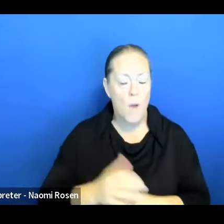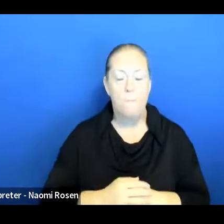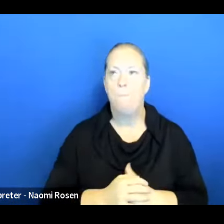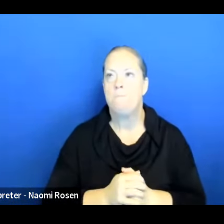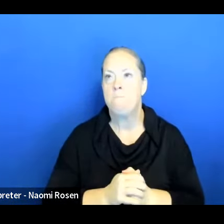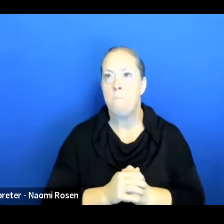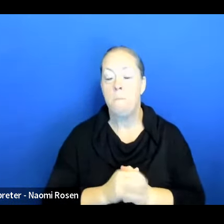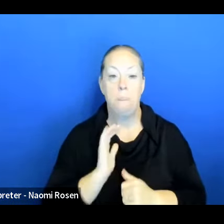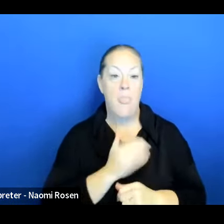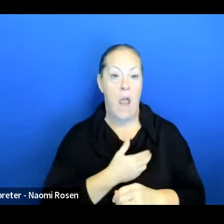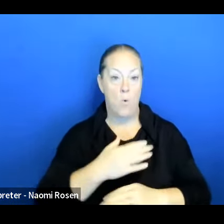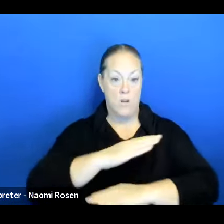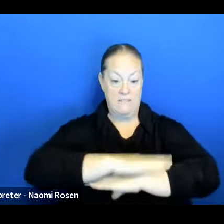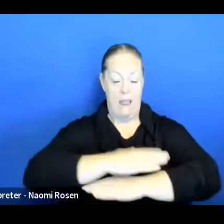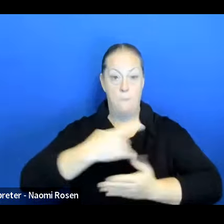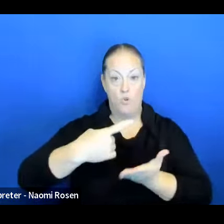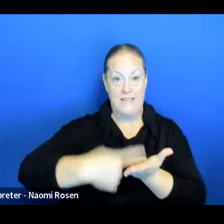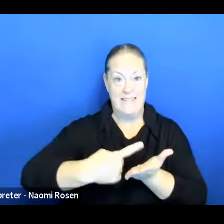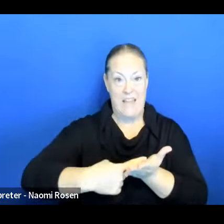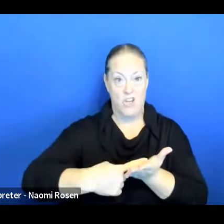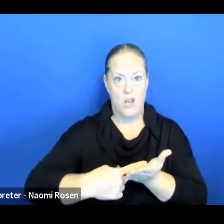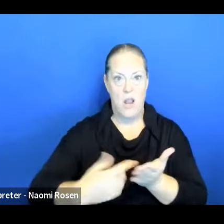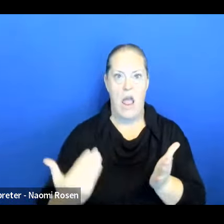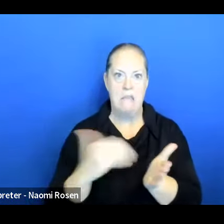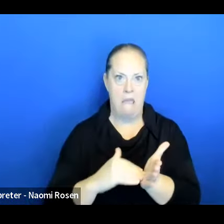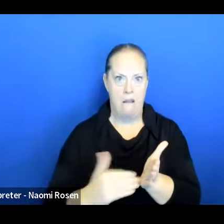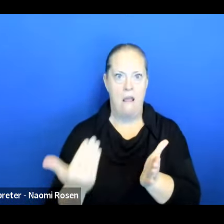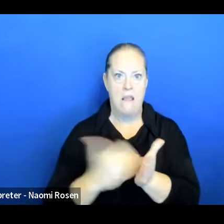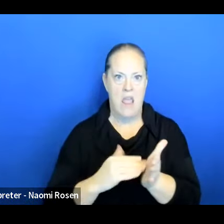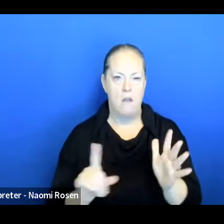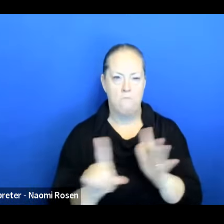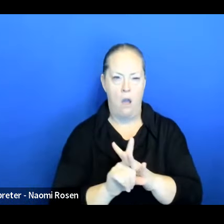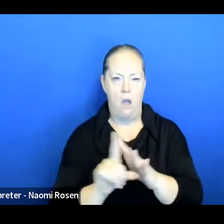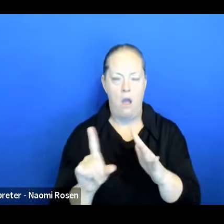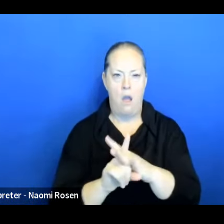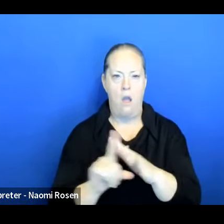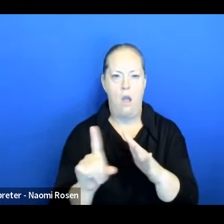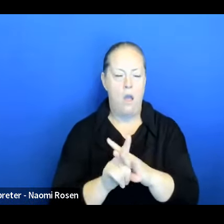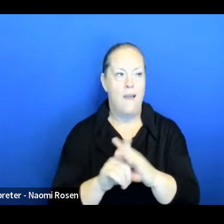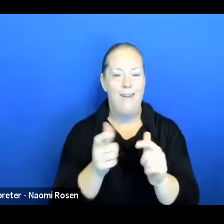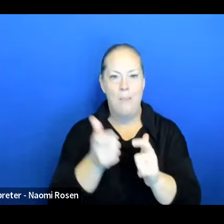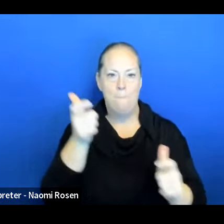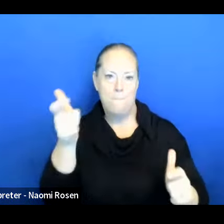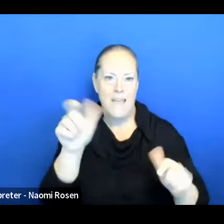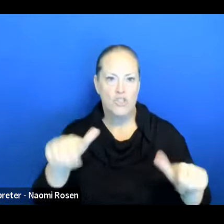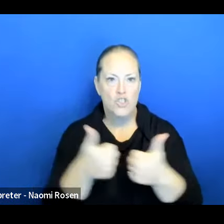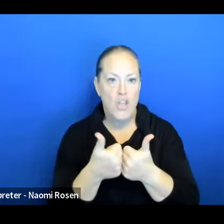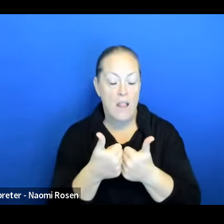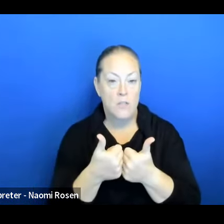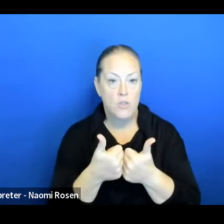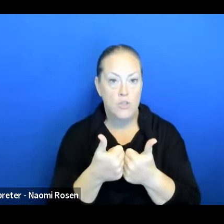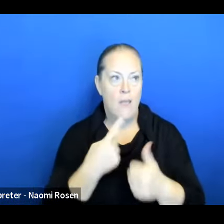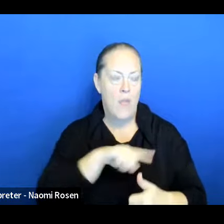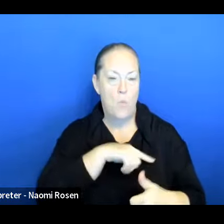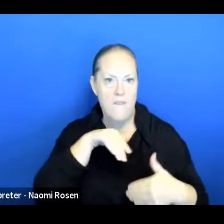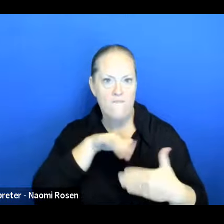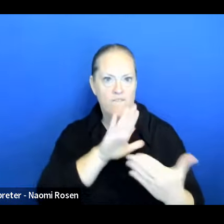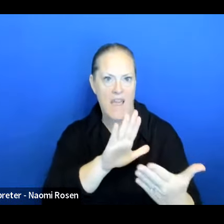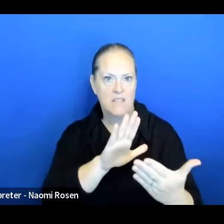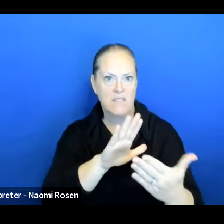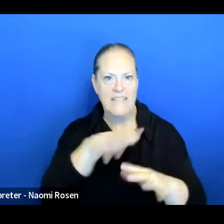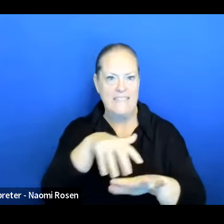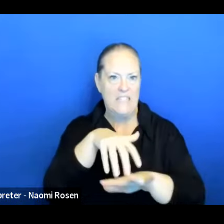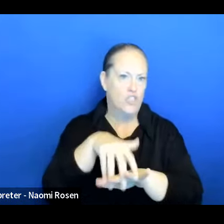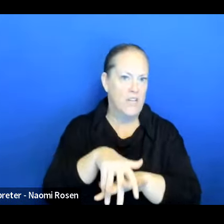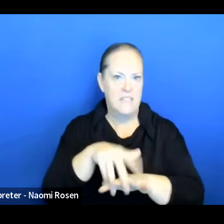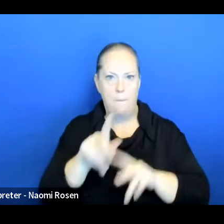table discussion. Time and time again, it came up that some of the biggest challenges that they face, that we face as indigenous people with